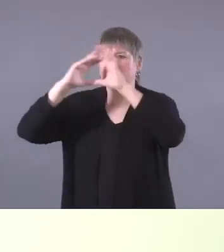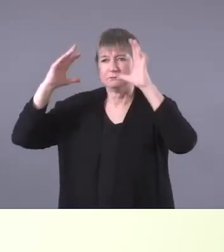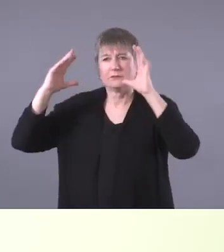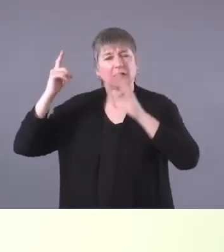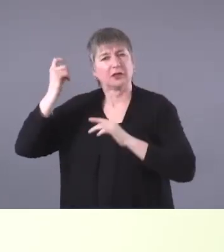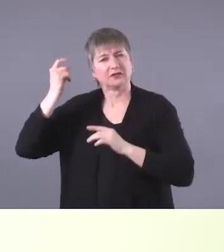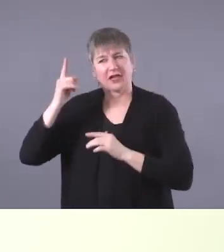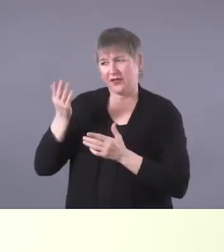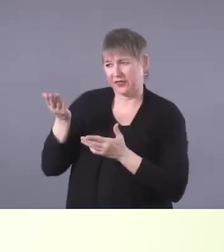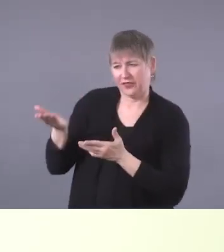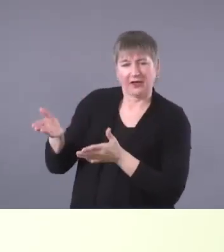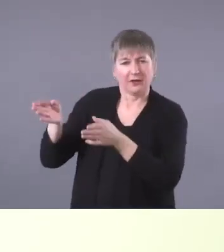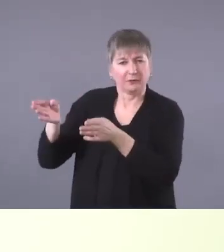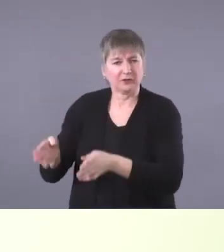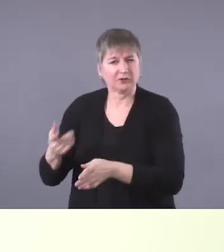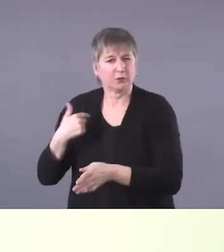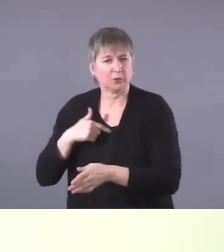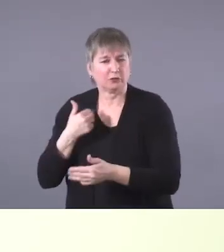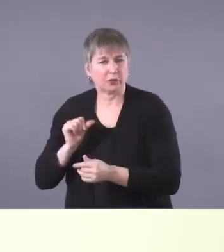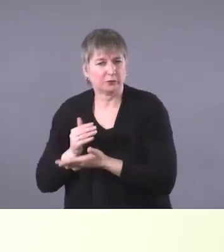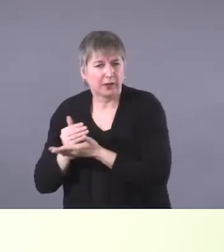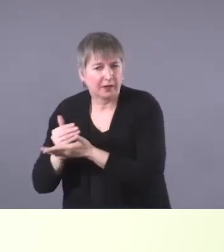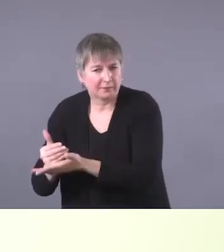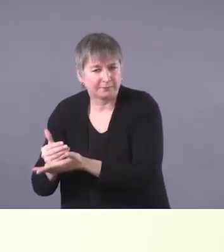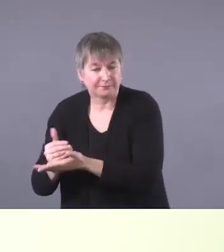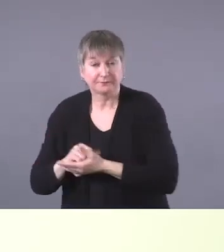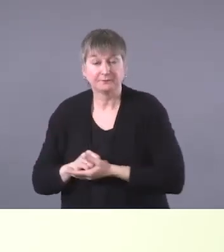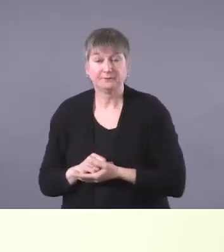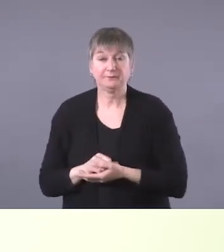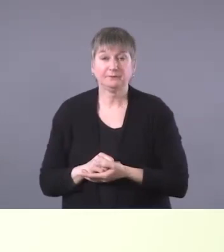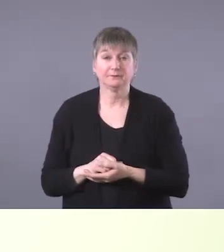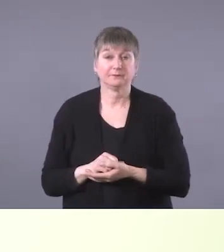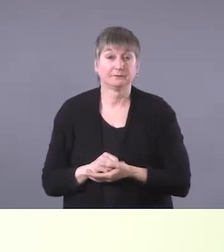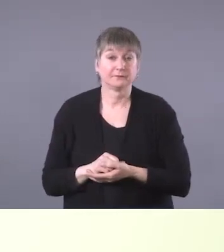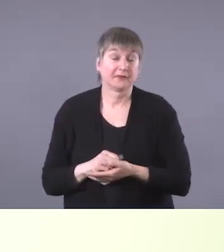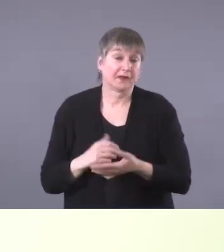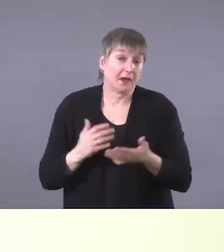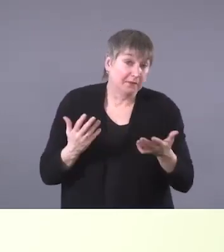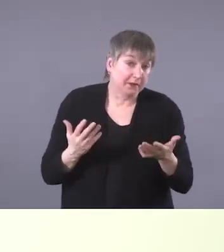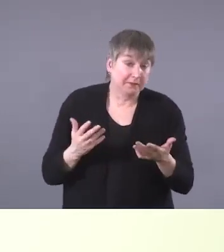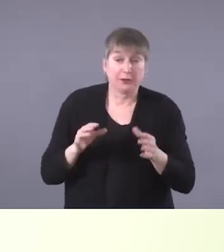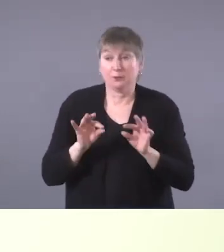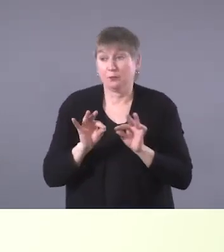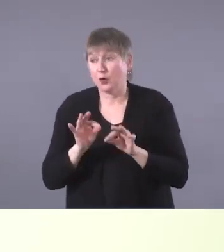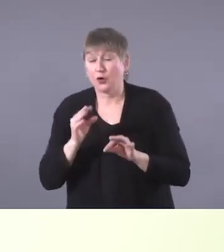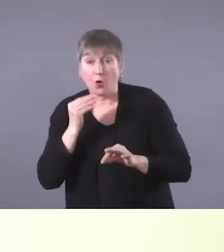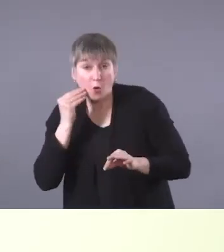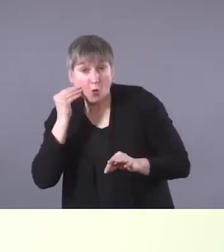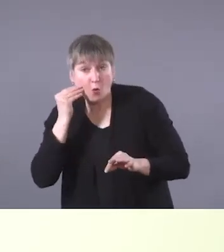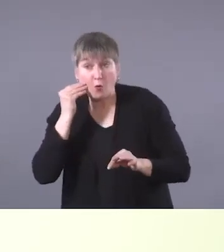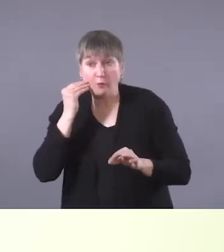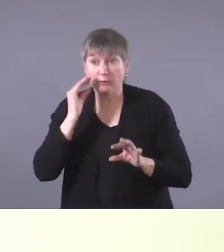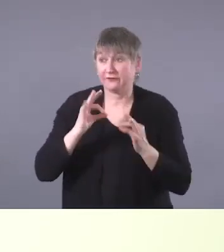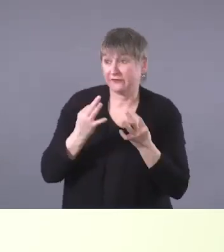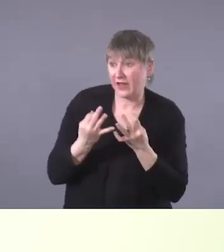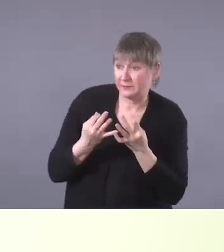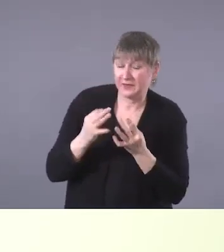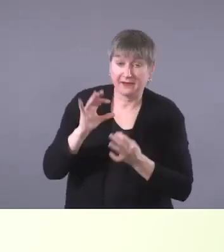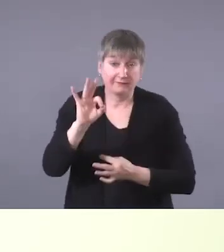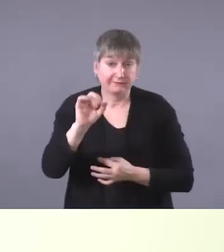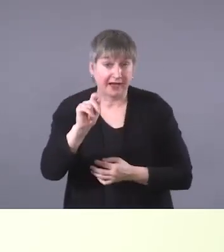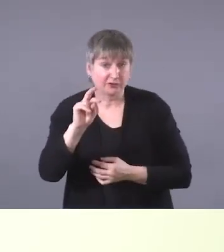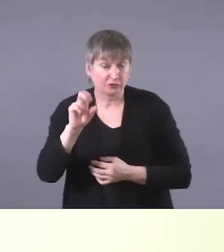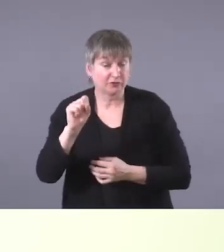individual that we're helping. Um, can be some very important home family or other factors that will be important considerations